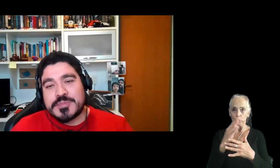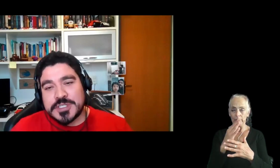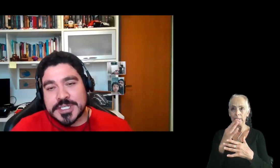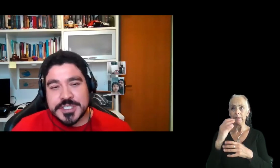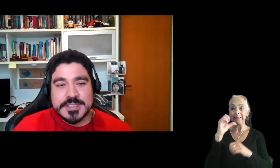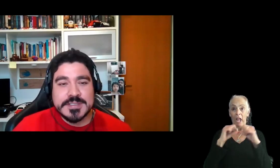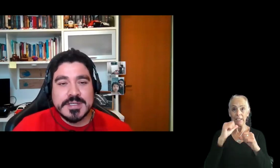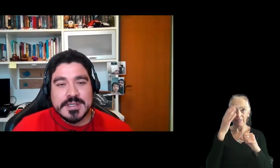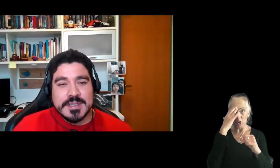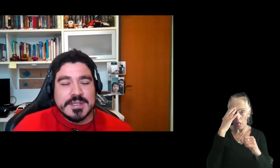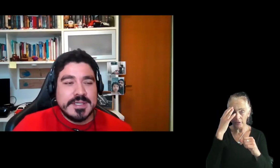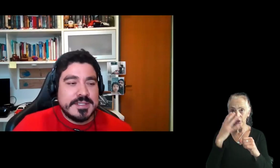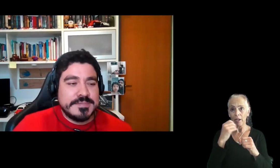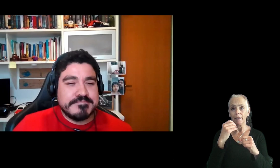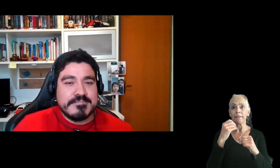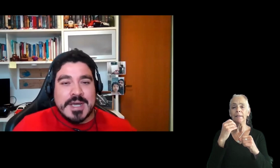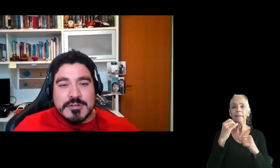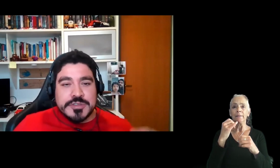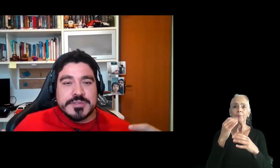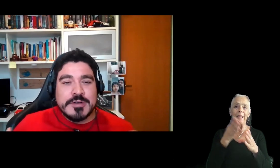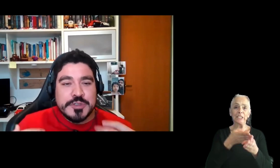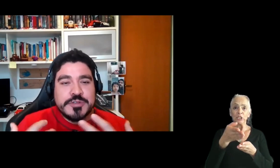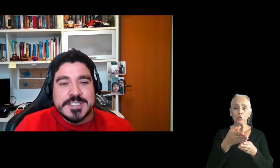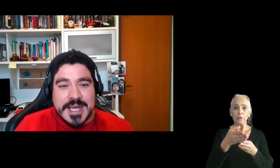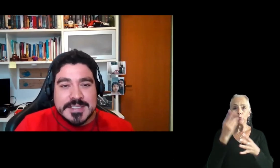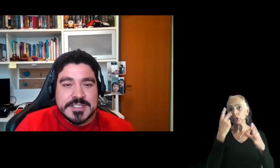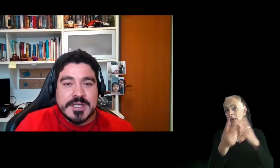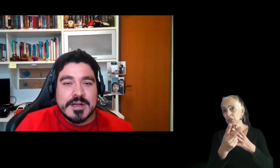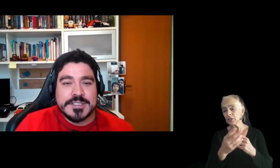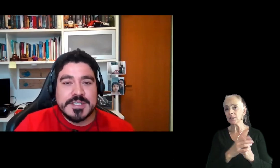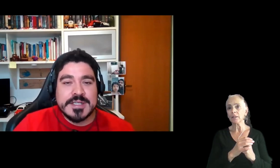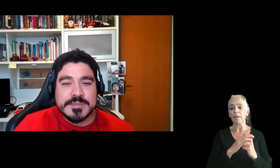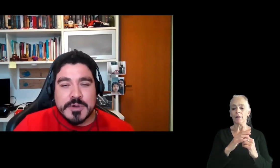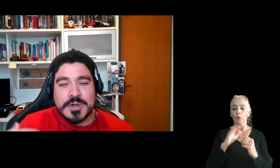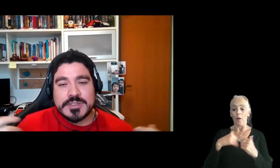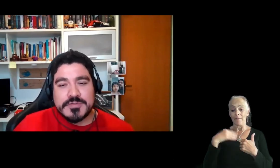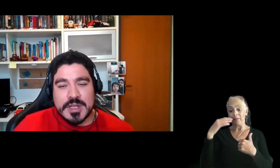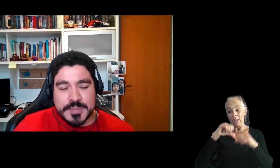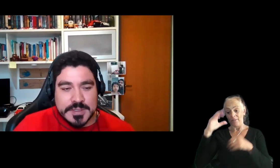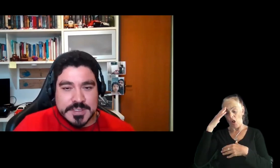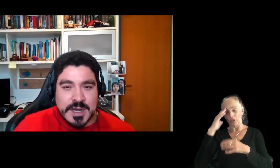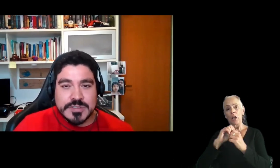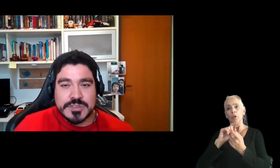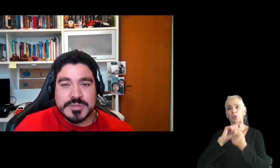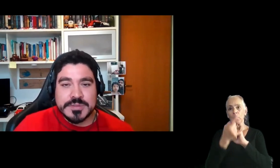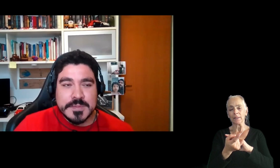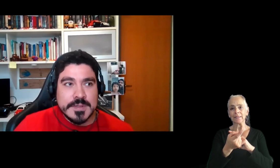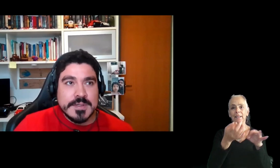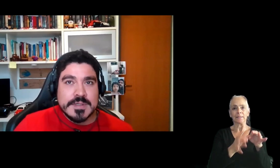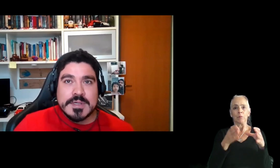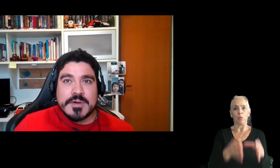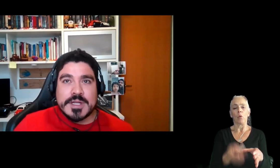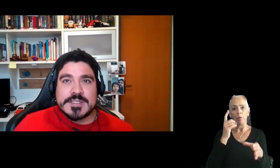industry production and how to, how to translate this knowledge in a simple way to developers, how to,